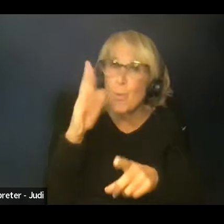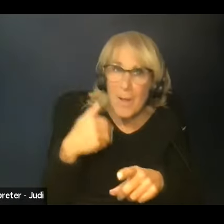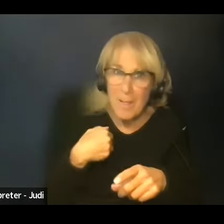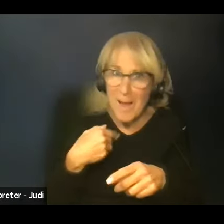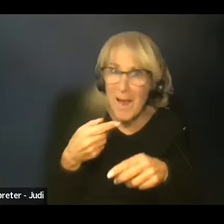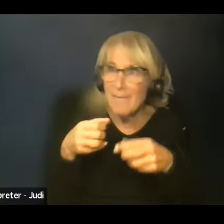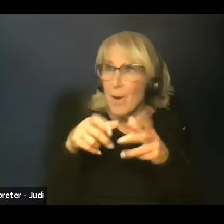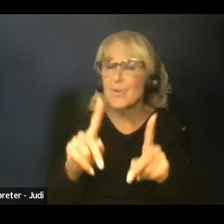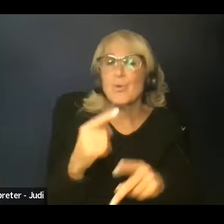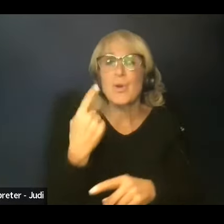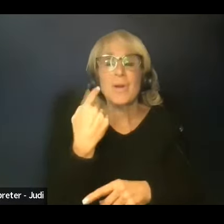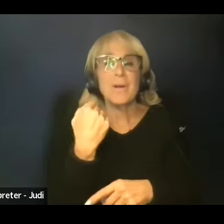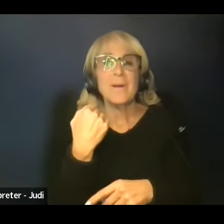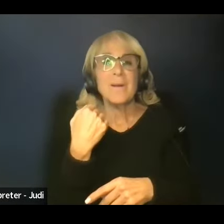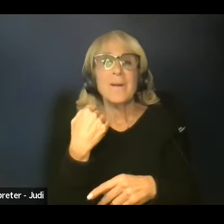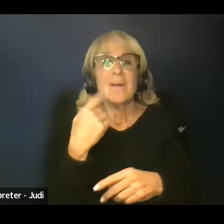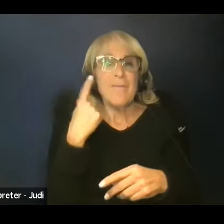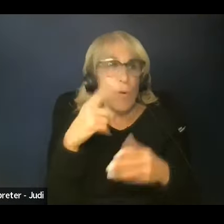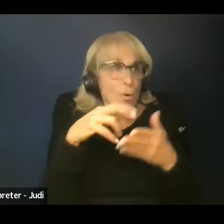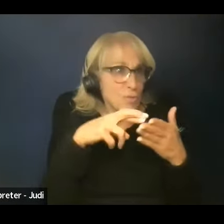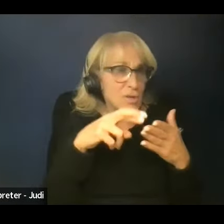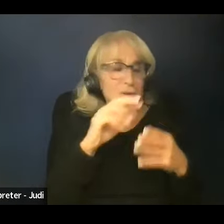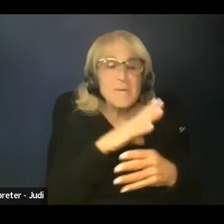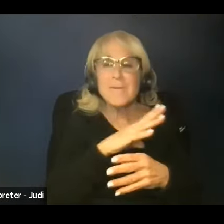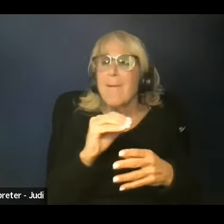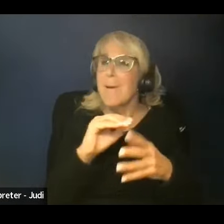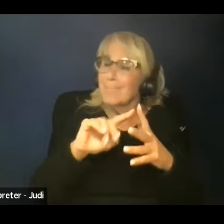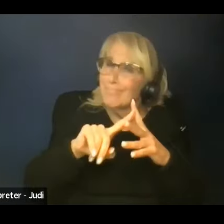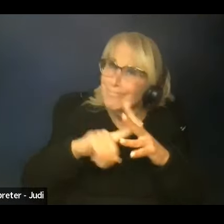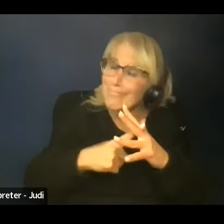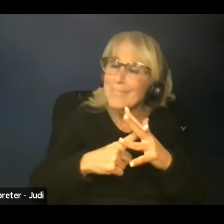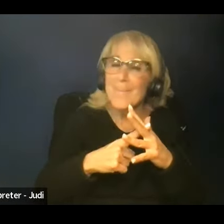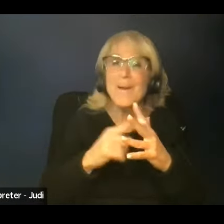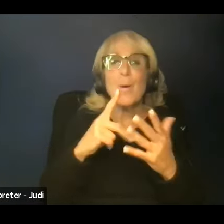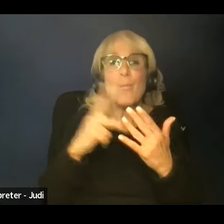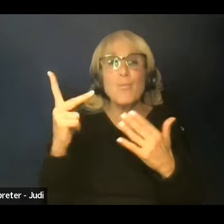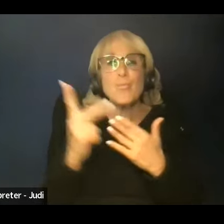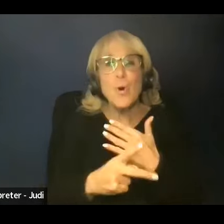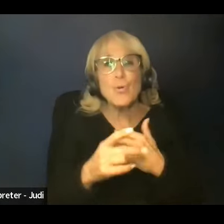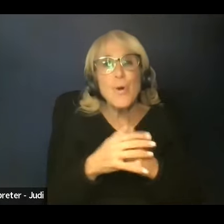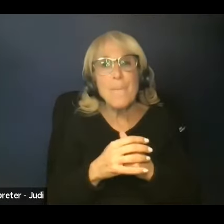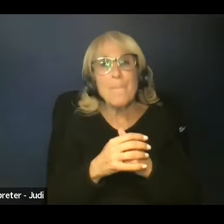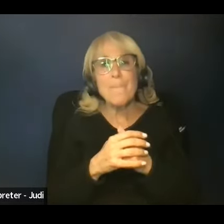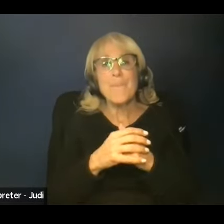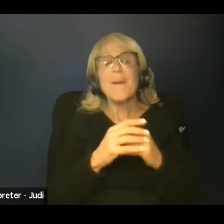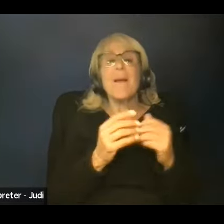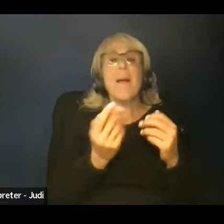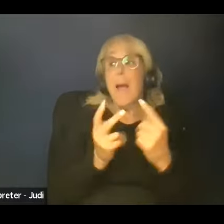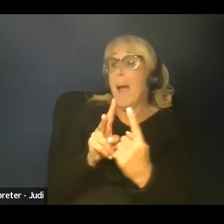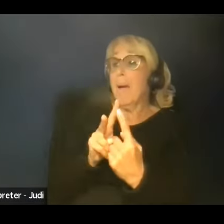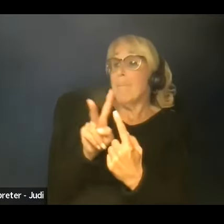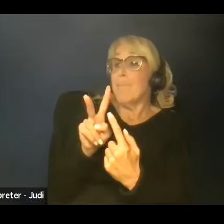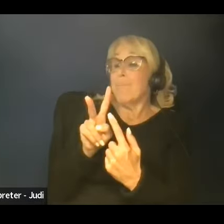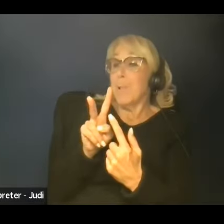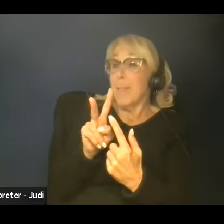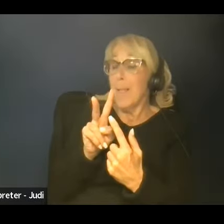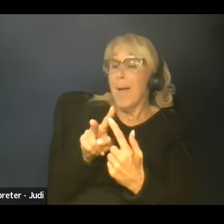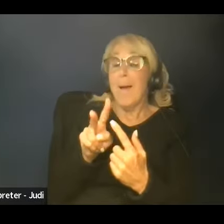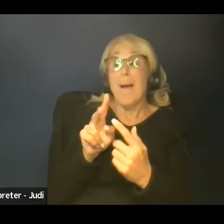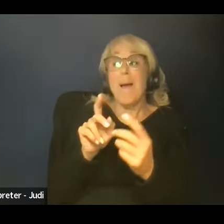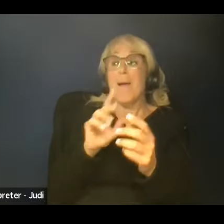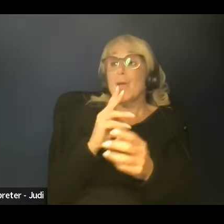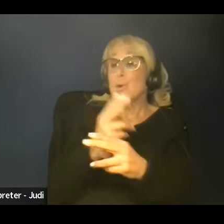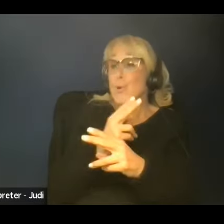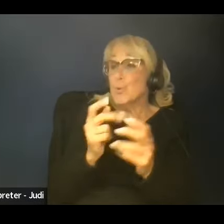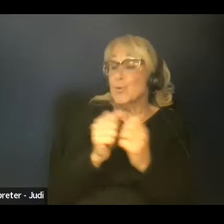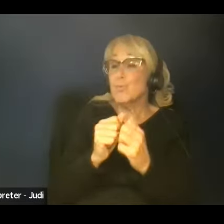research, and if we can implement some sort of program, they could use that program to have their clinical, you know,